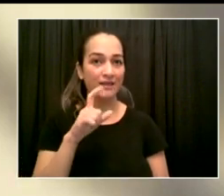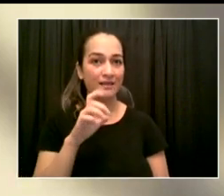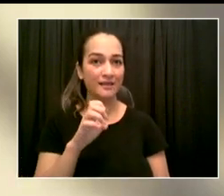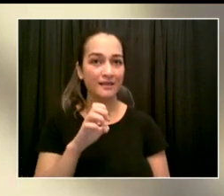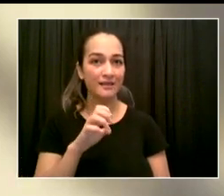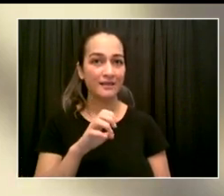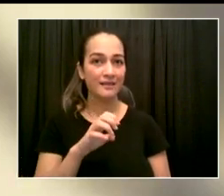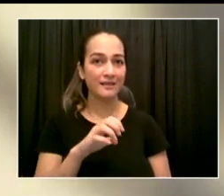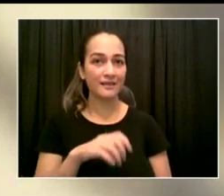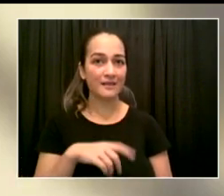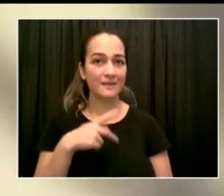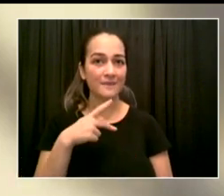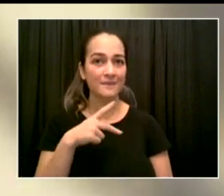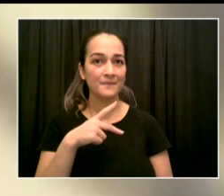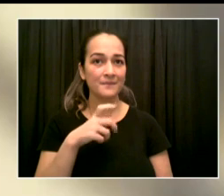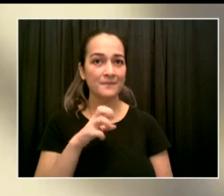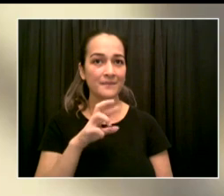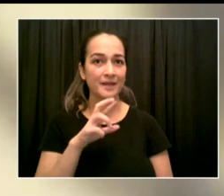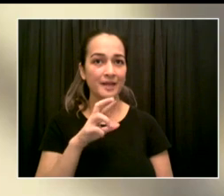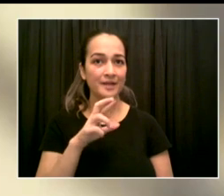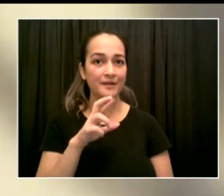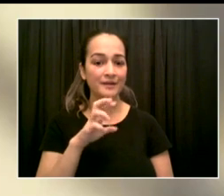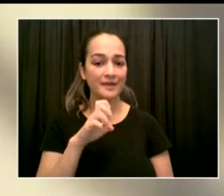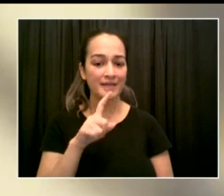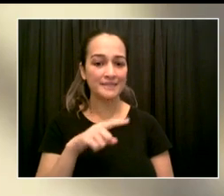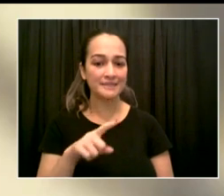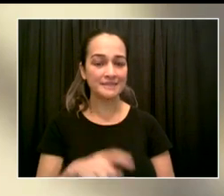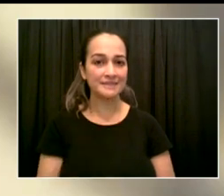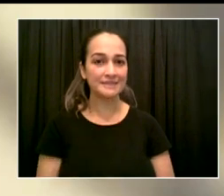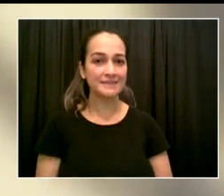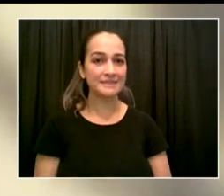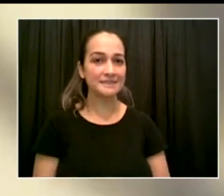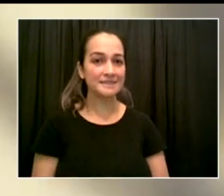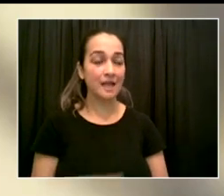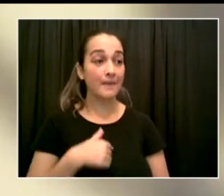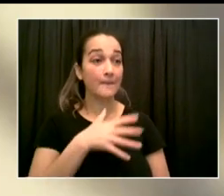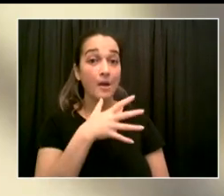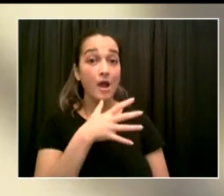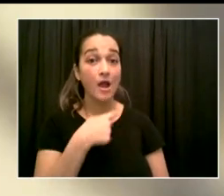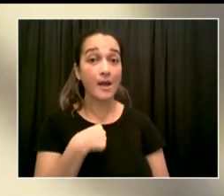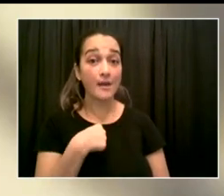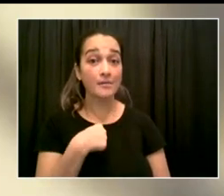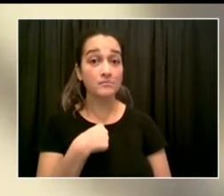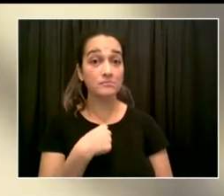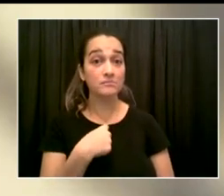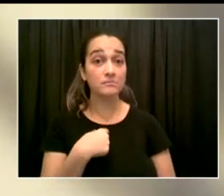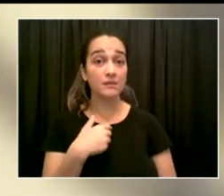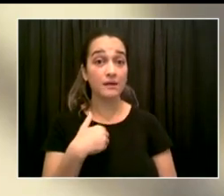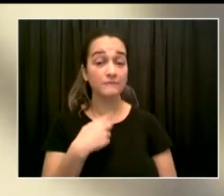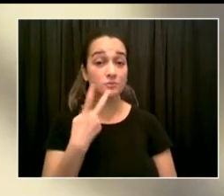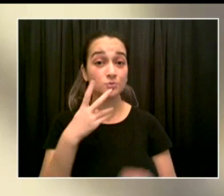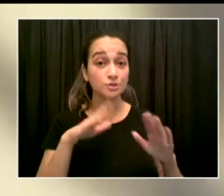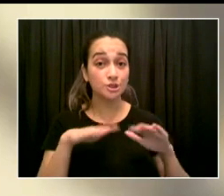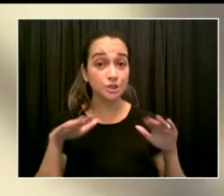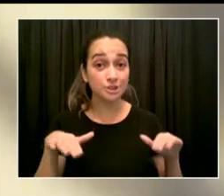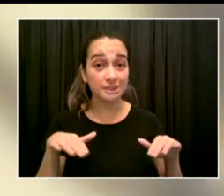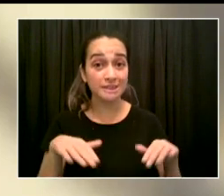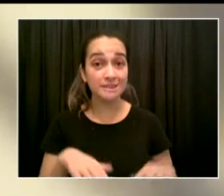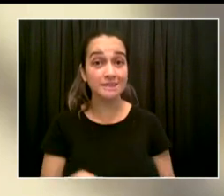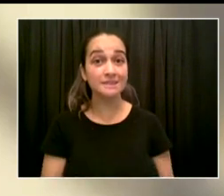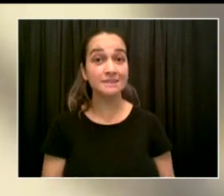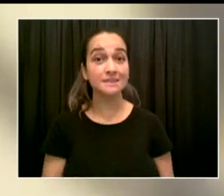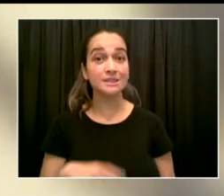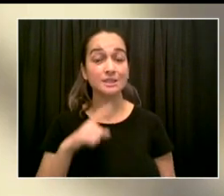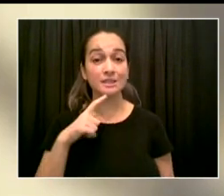school children who are just overjoyed about going back to PS71 in September. My daughter, Angelina,